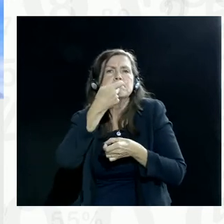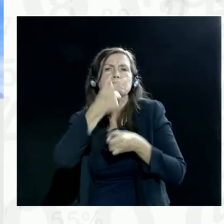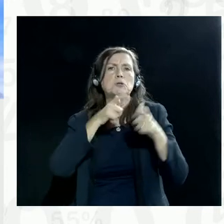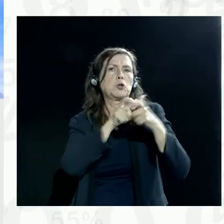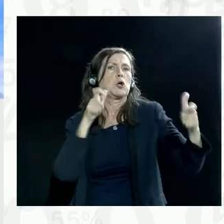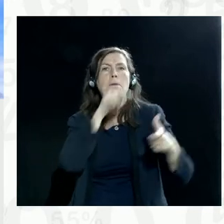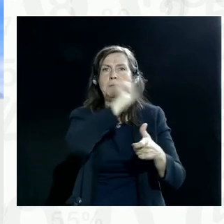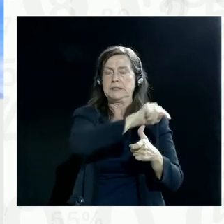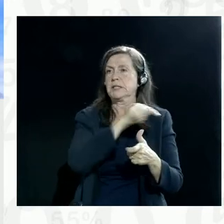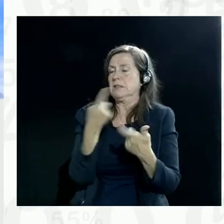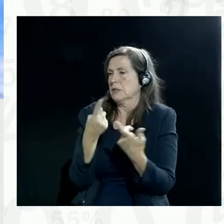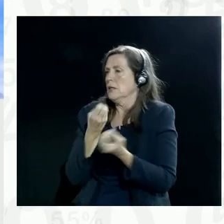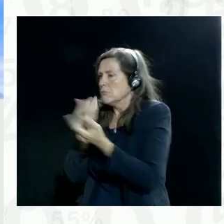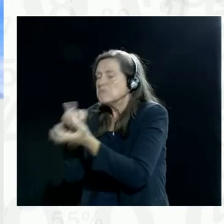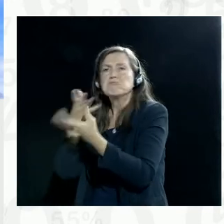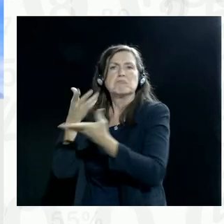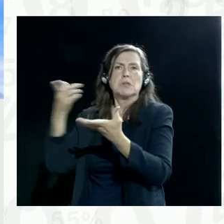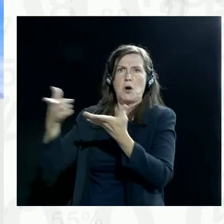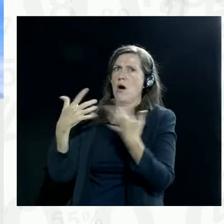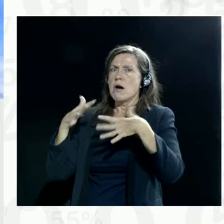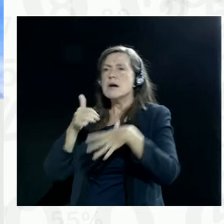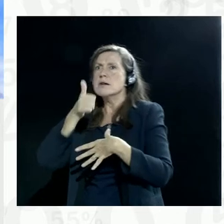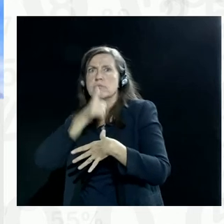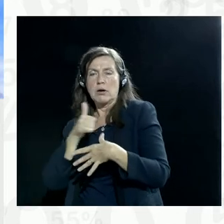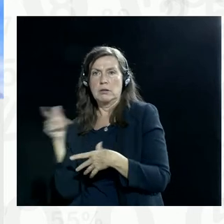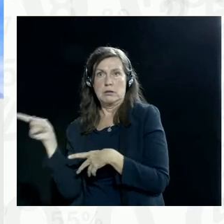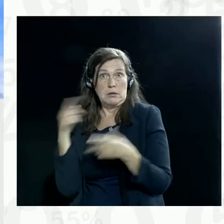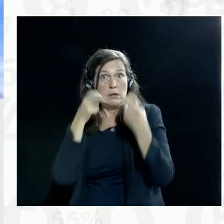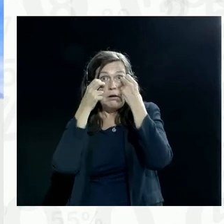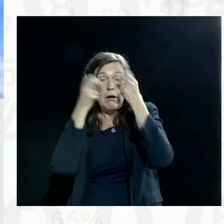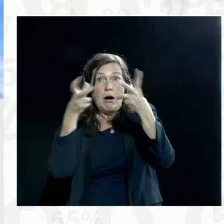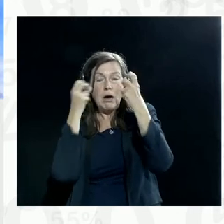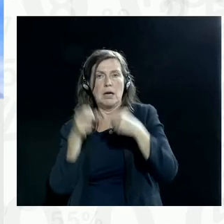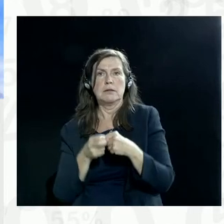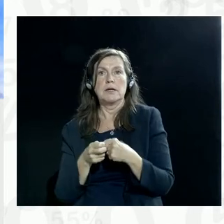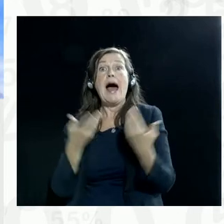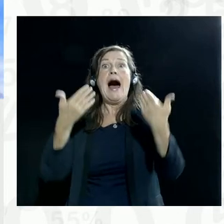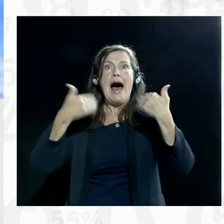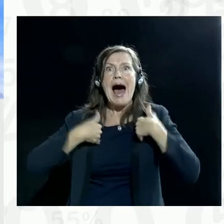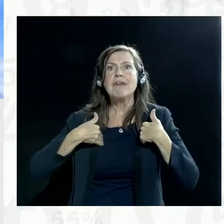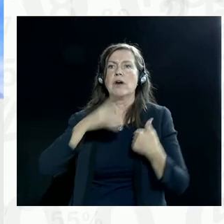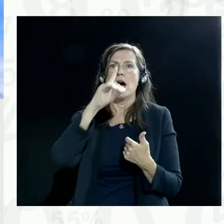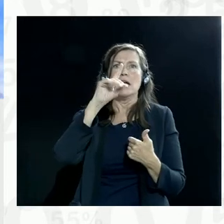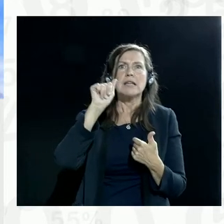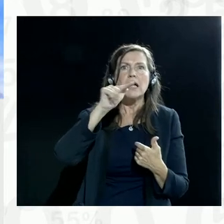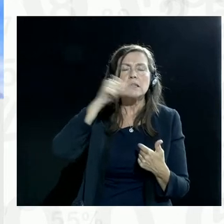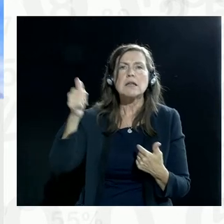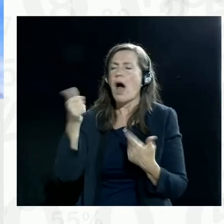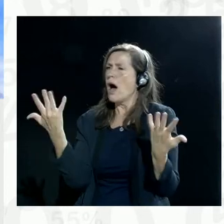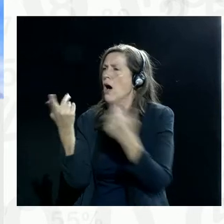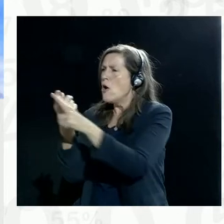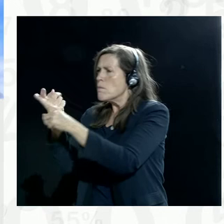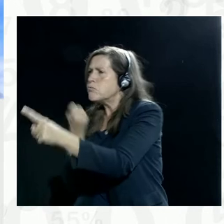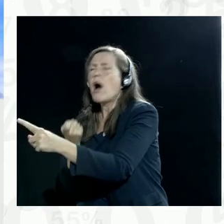data governance system globally. It was extraordinary. They had data provenance tagged. They had data standardization and data